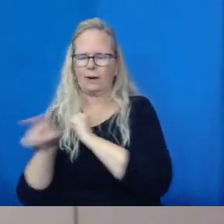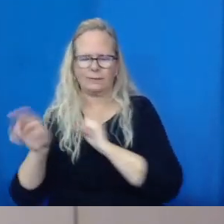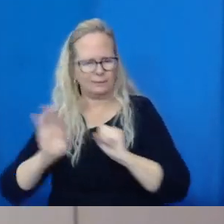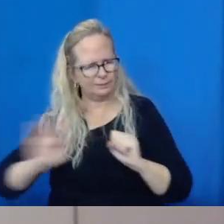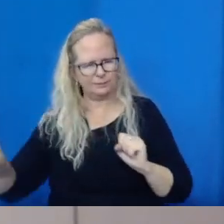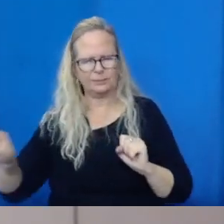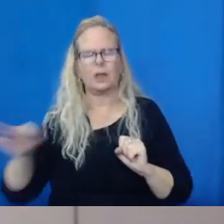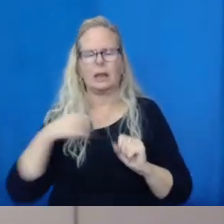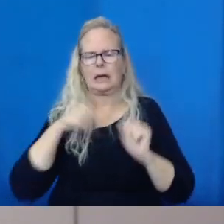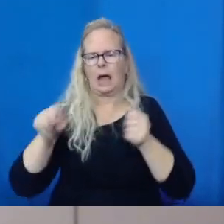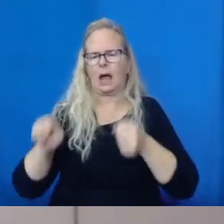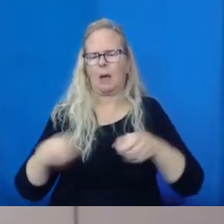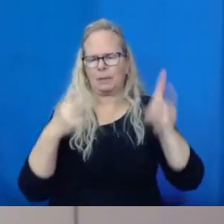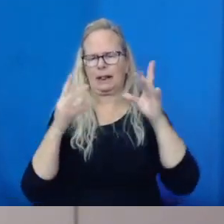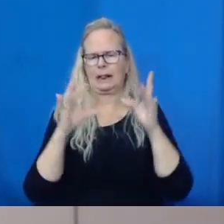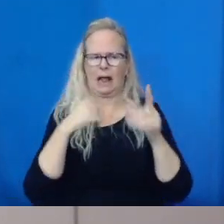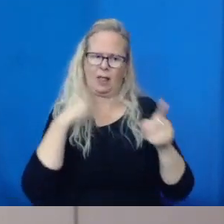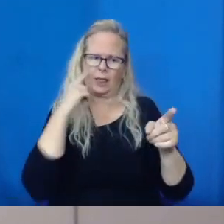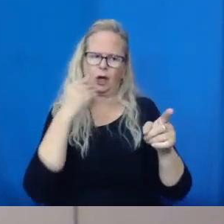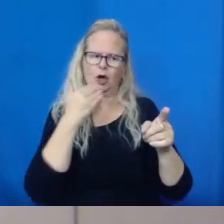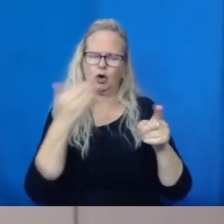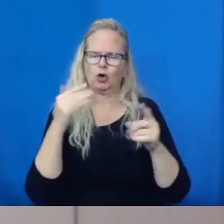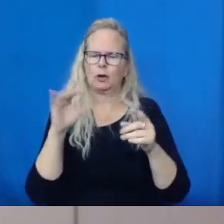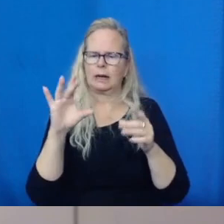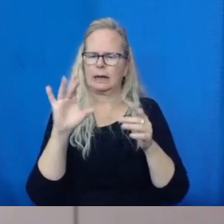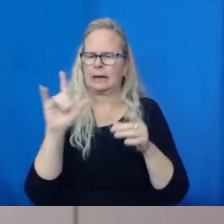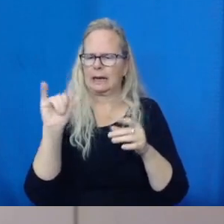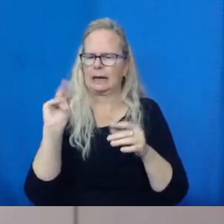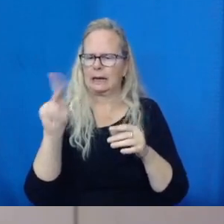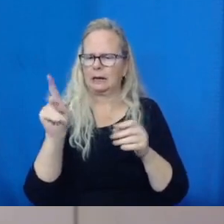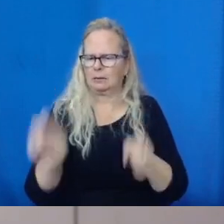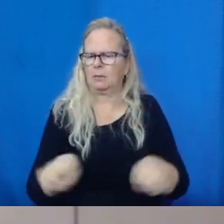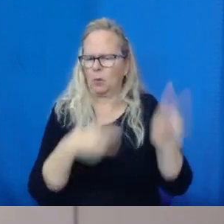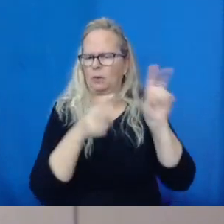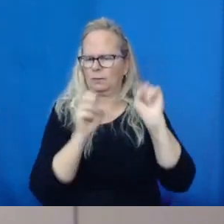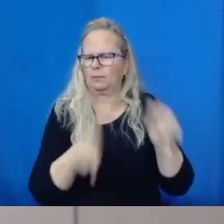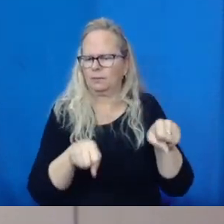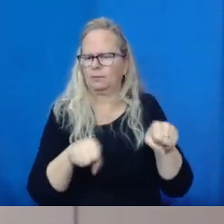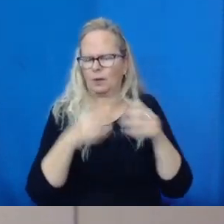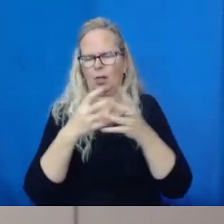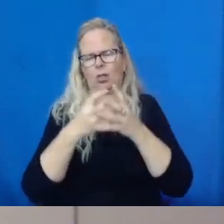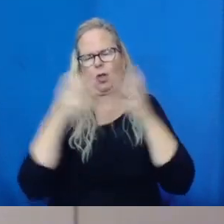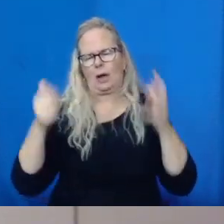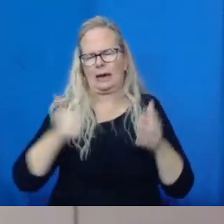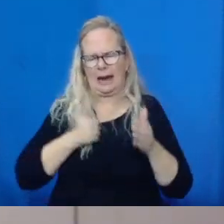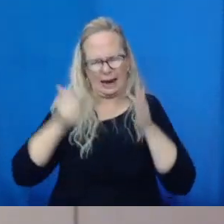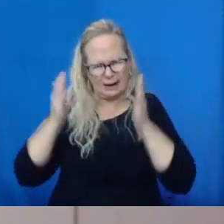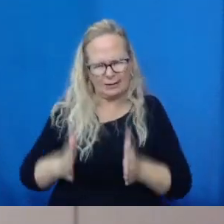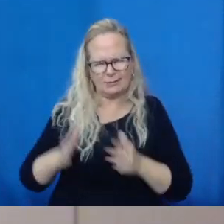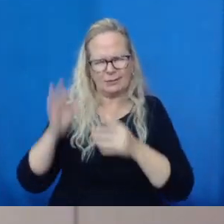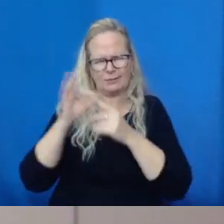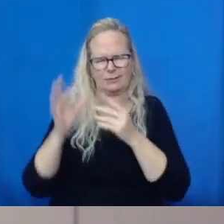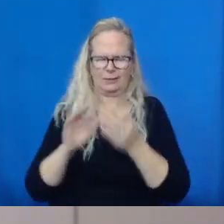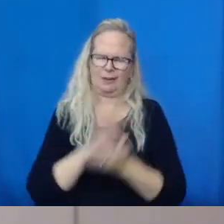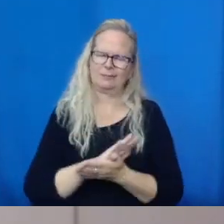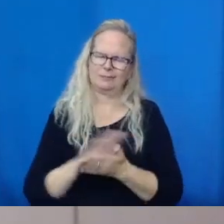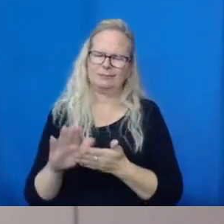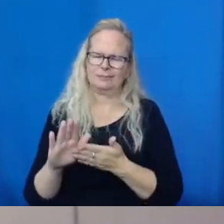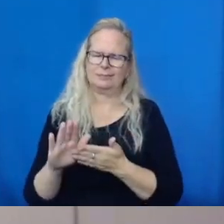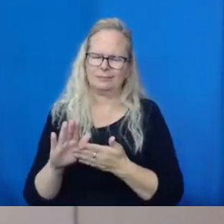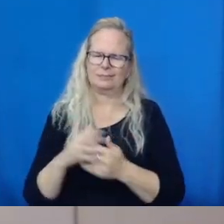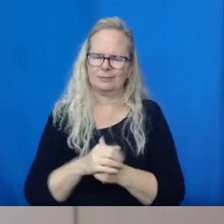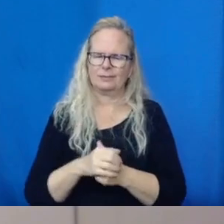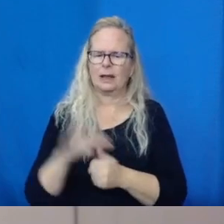But there's lots of nice Canadian options now. I don't want to leave any out, but Eclipse, Canada Strong, VidaCore.